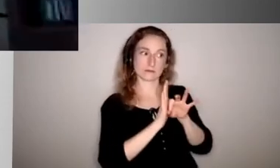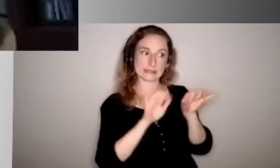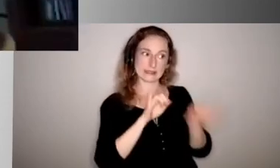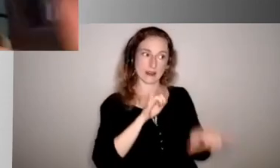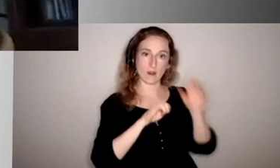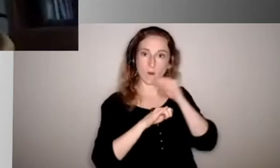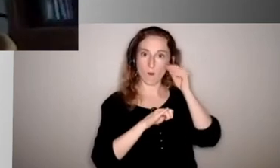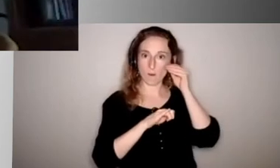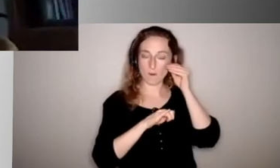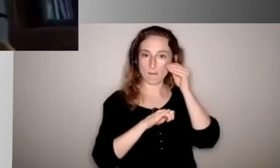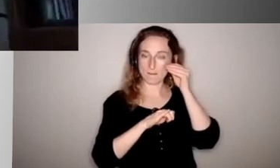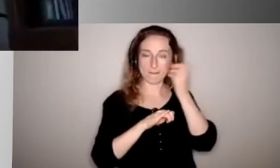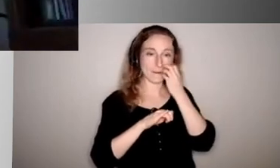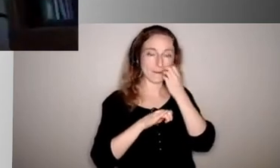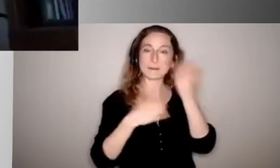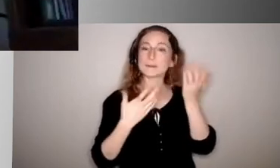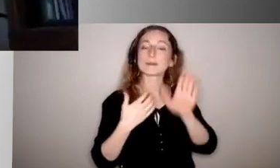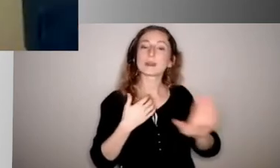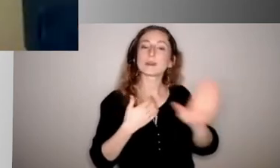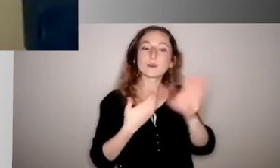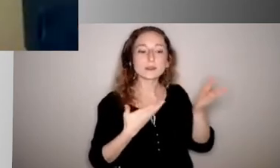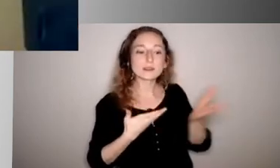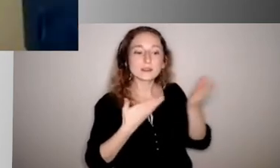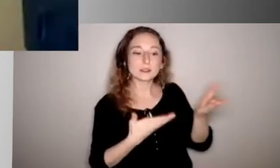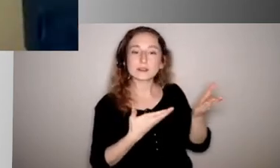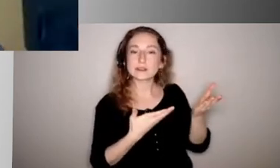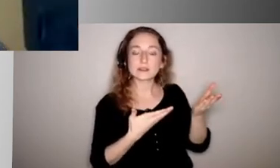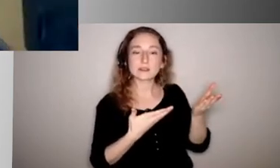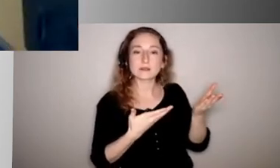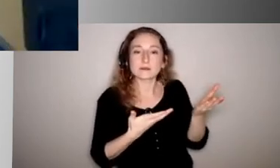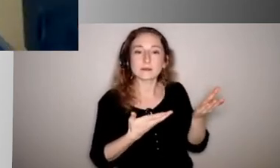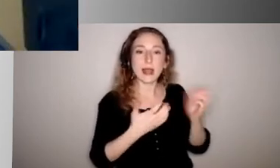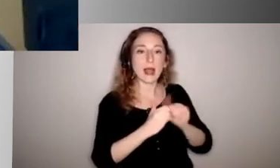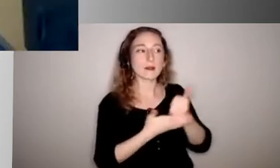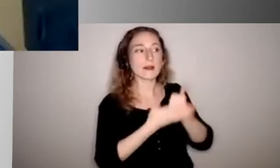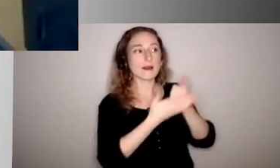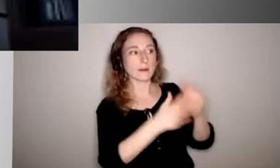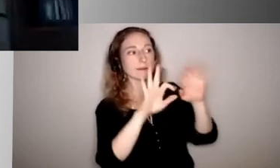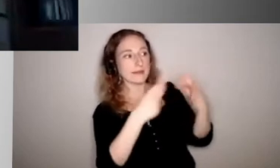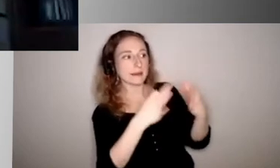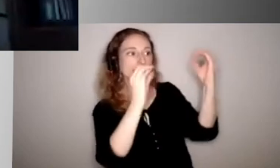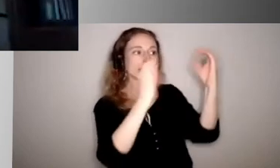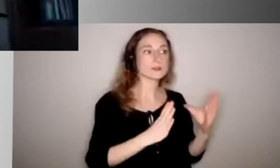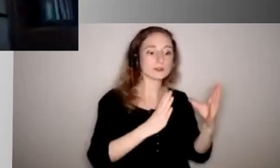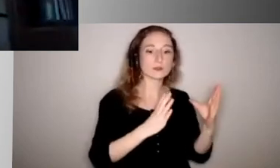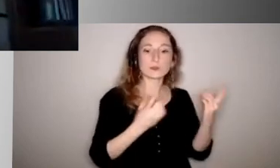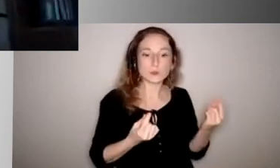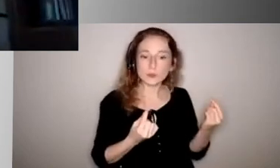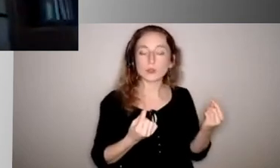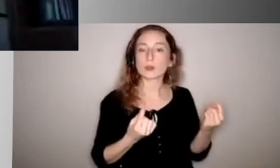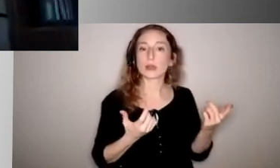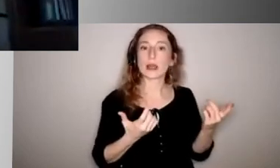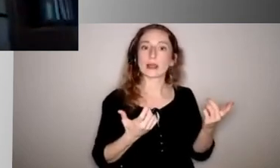Kristen, what would you, guess, suggest to their, to them, to their families, their teachers to kind of help what they can do to keep